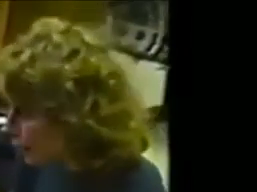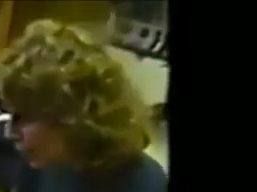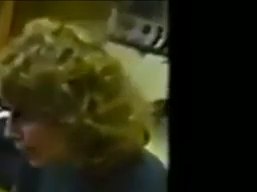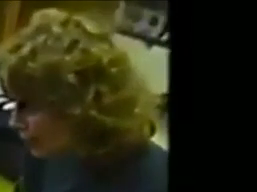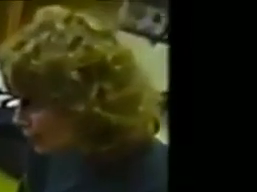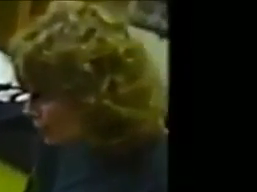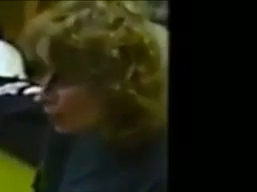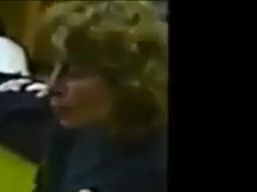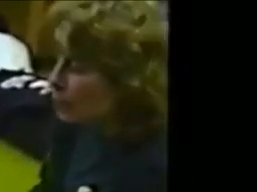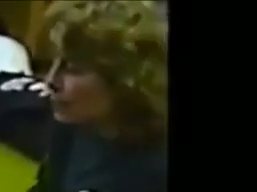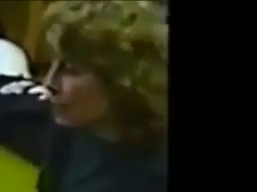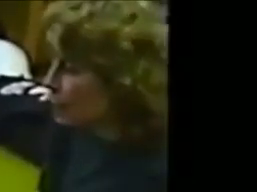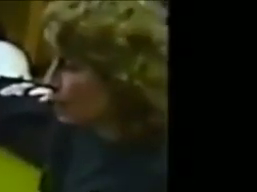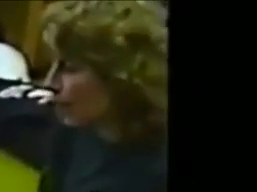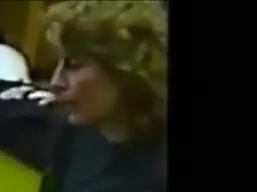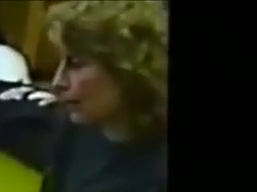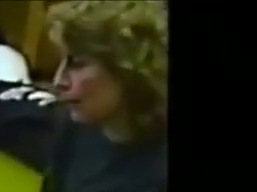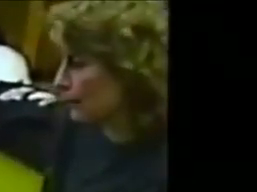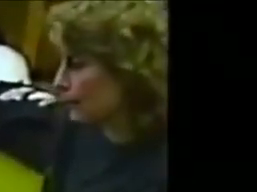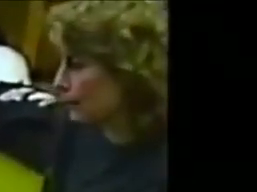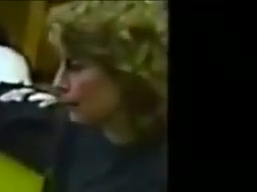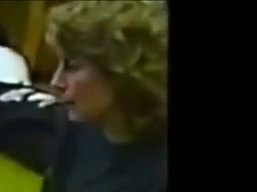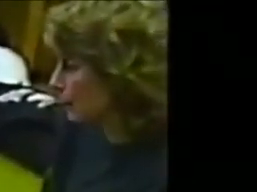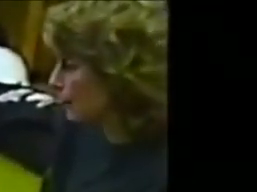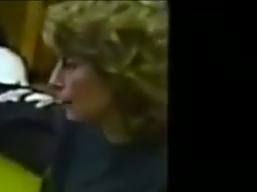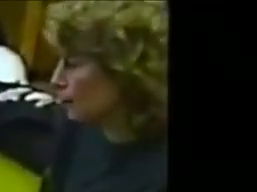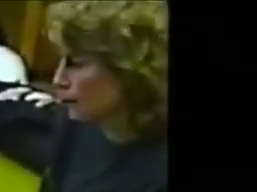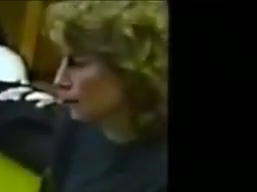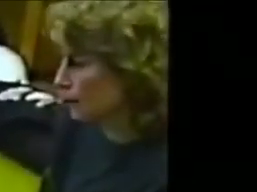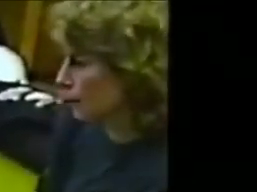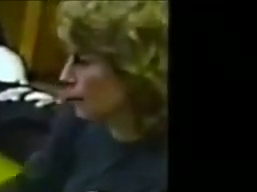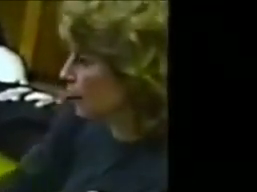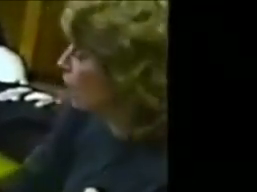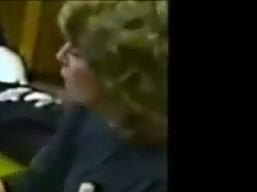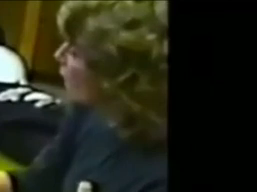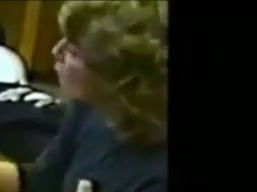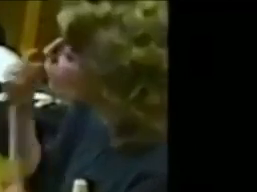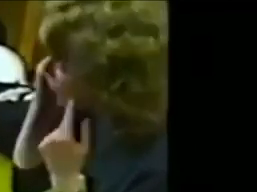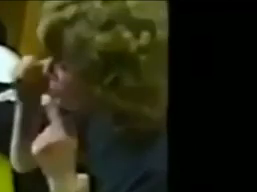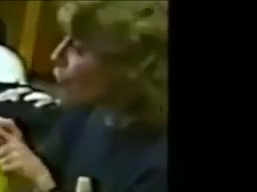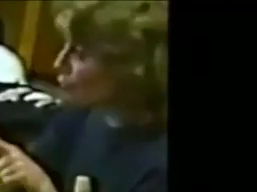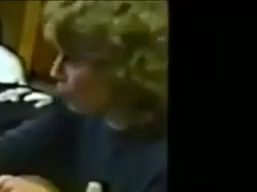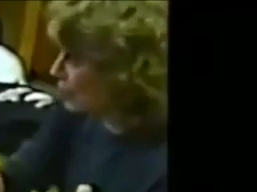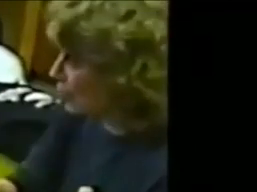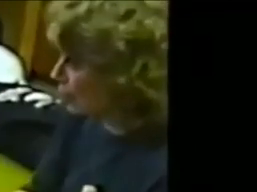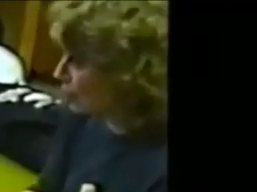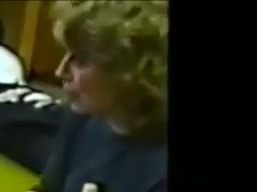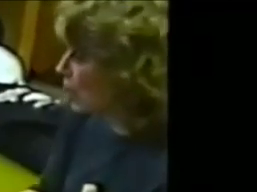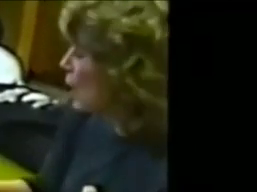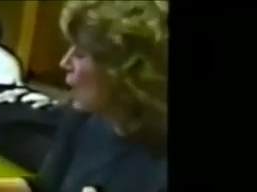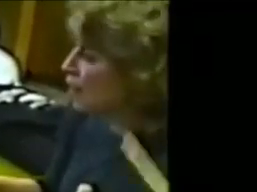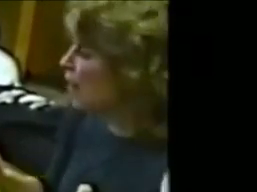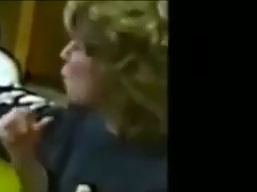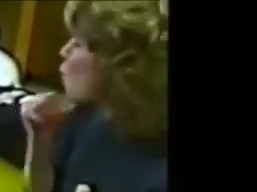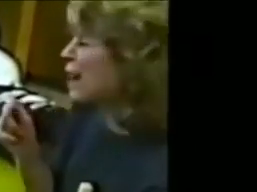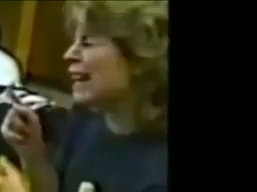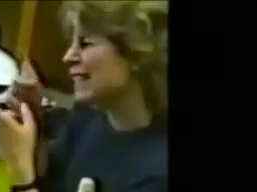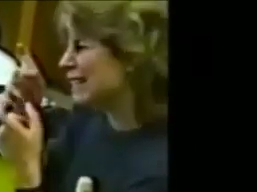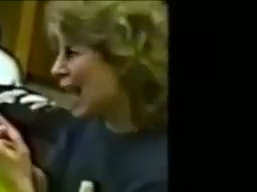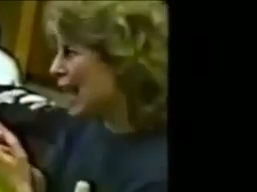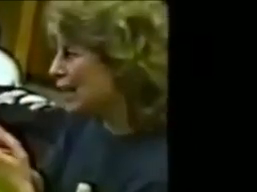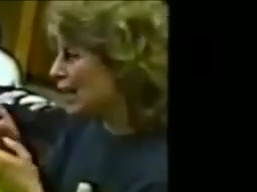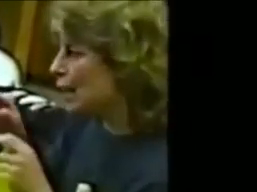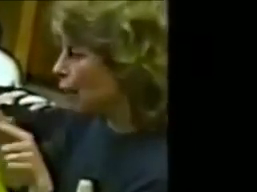beautiful earrings. What did they look like? Well, they weren't easy.